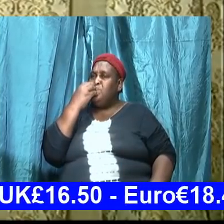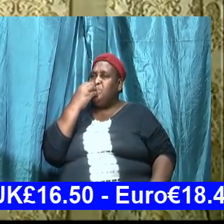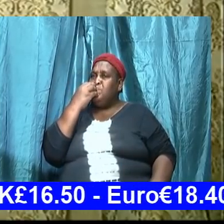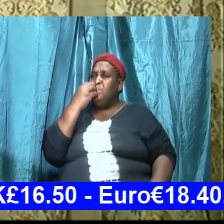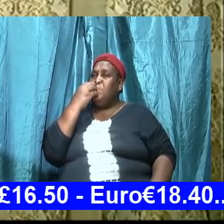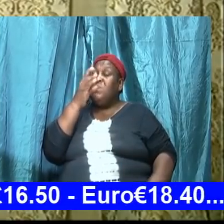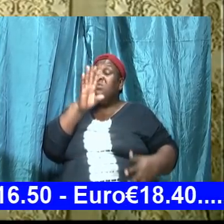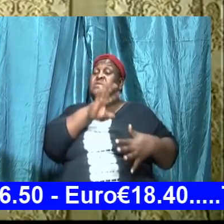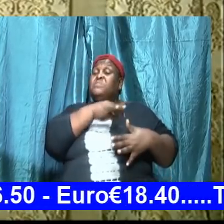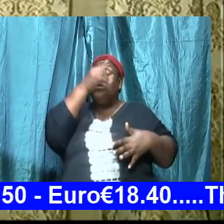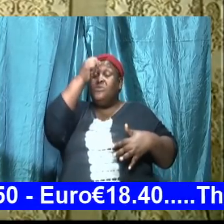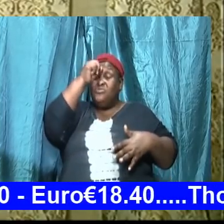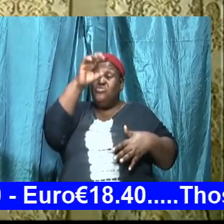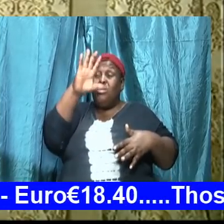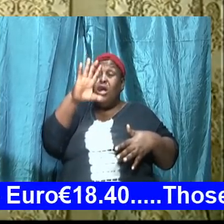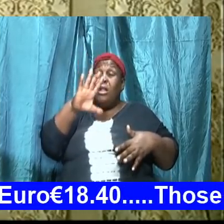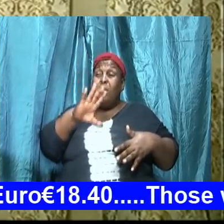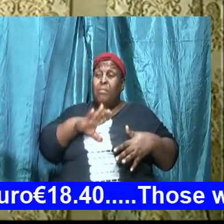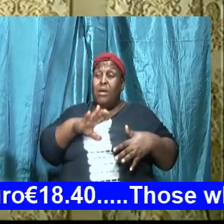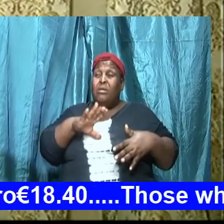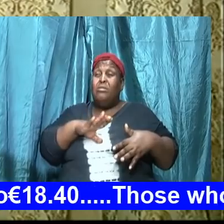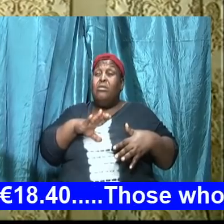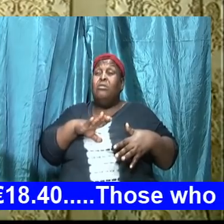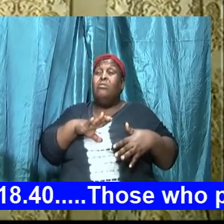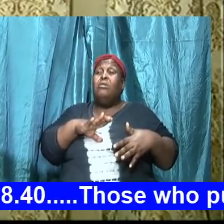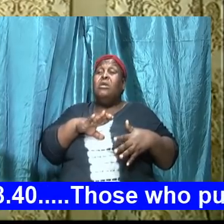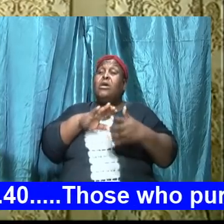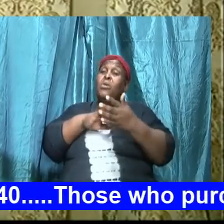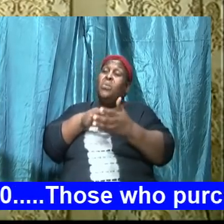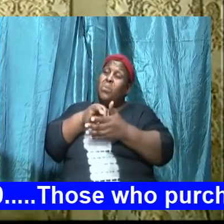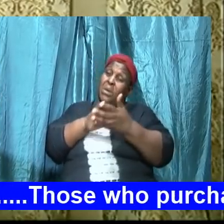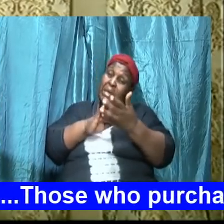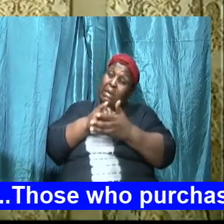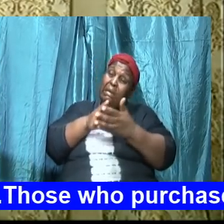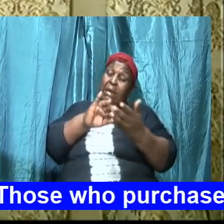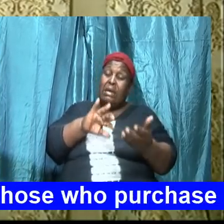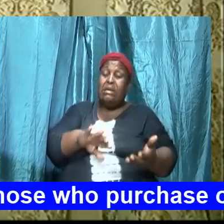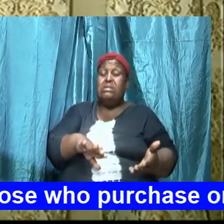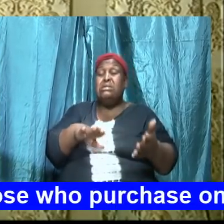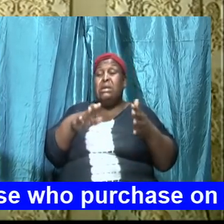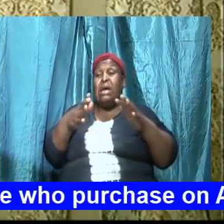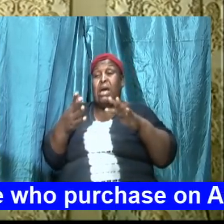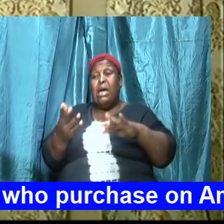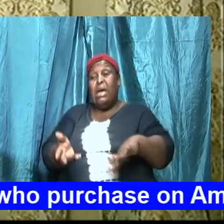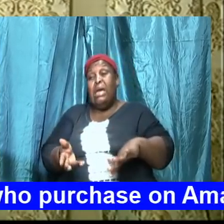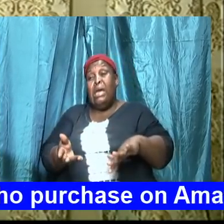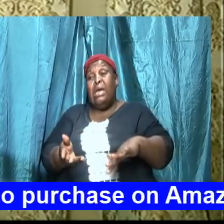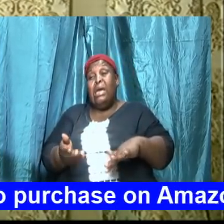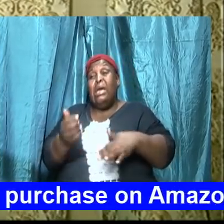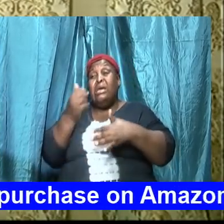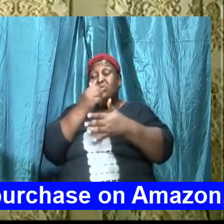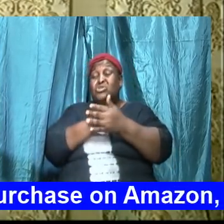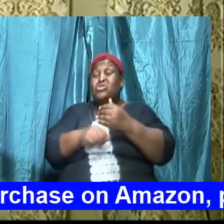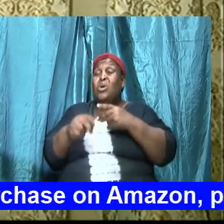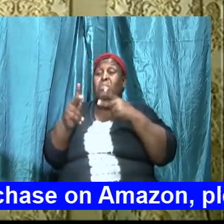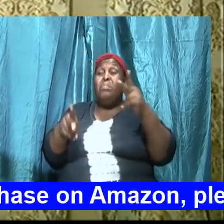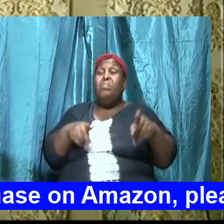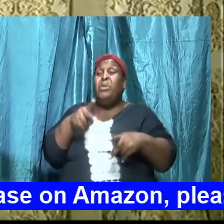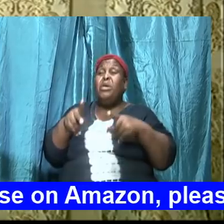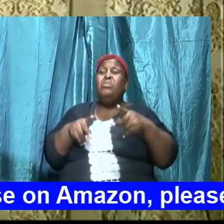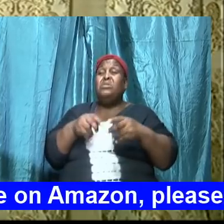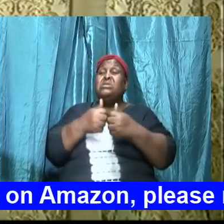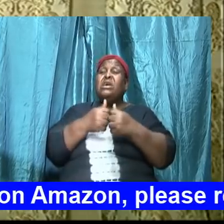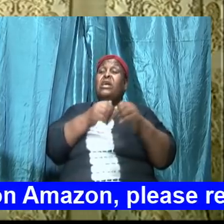malnourished and some folks who we have seen departing from the faith that is their death